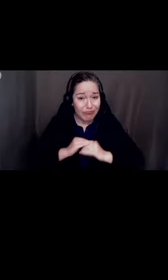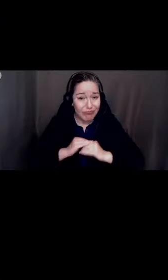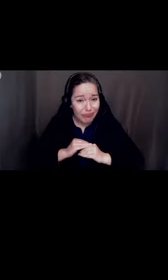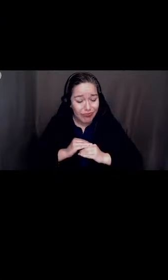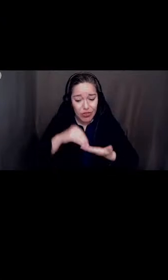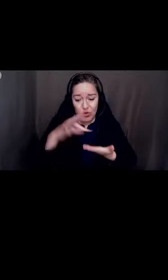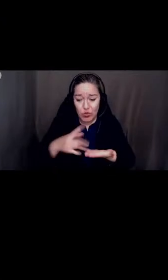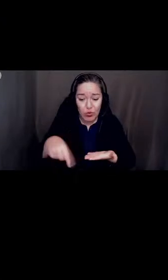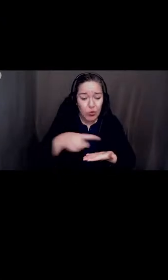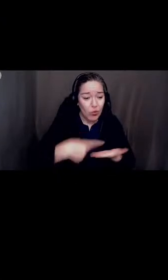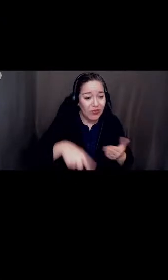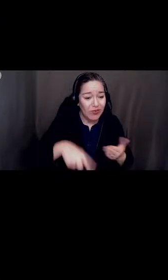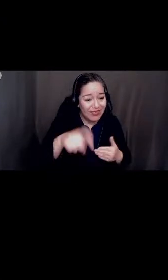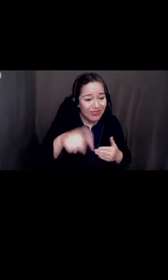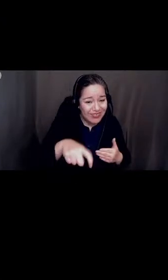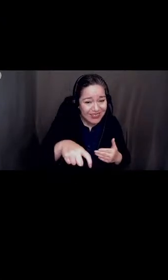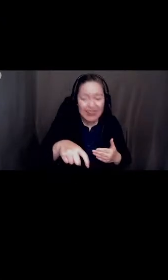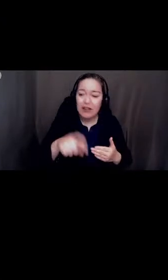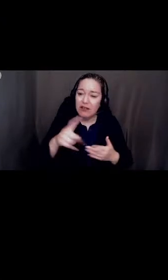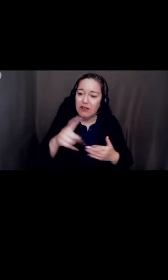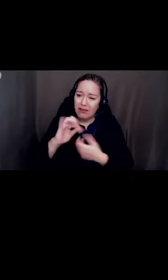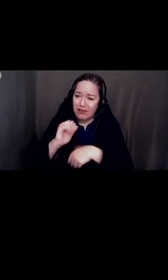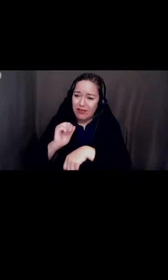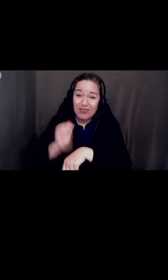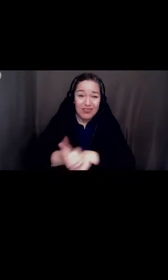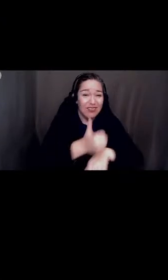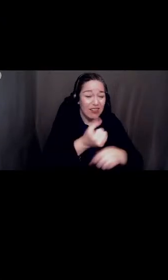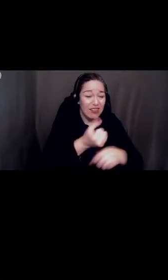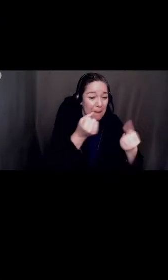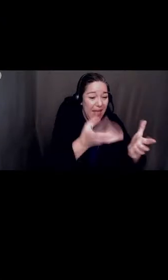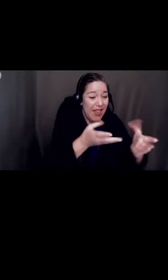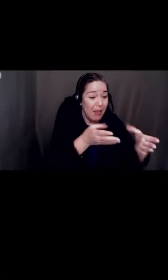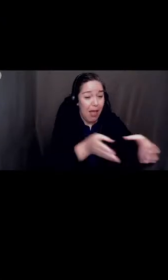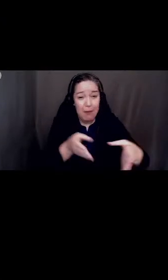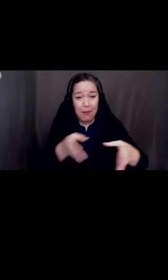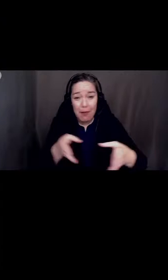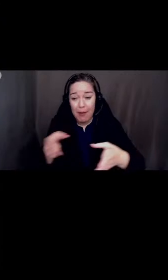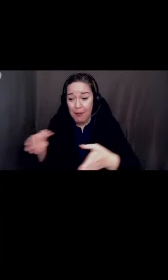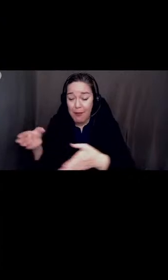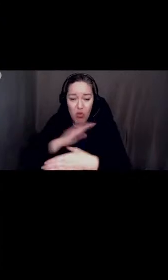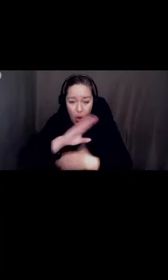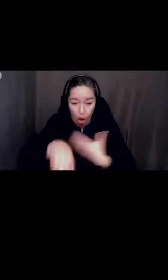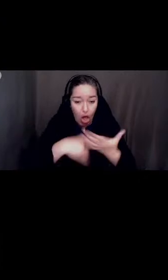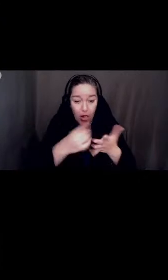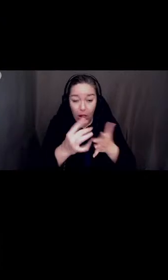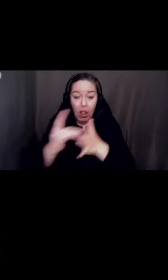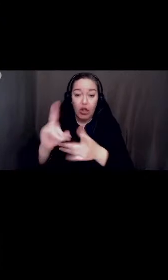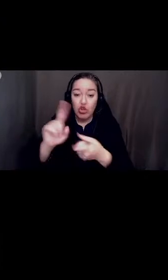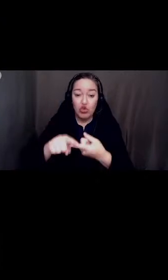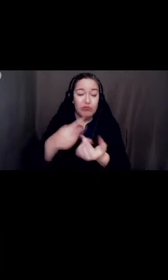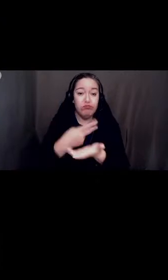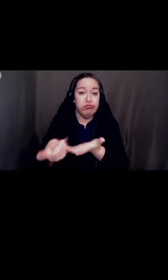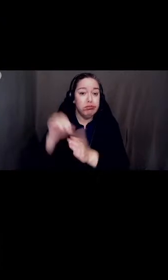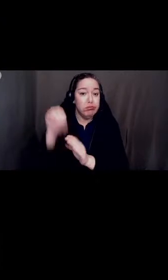pathways with inevitable dead ends. Next slide, please.